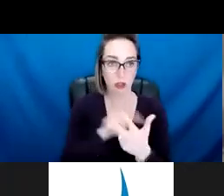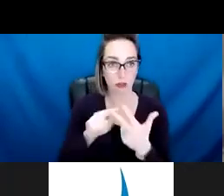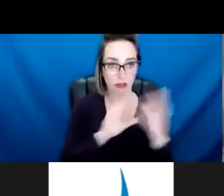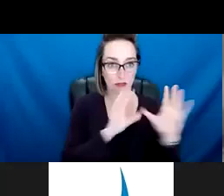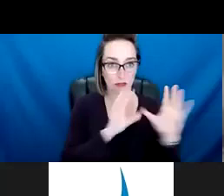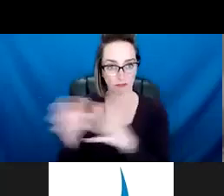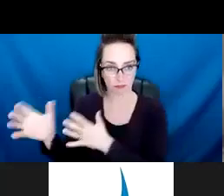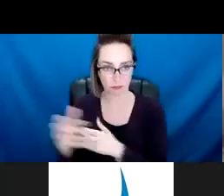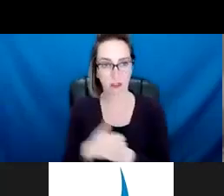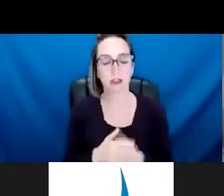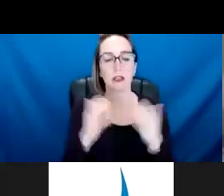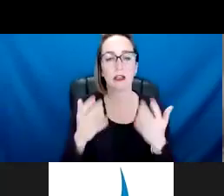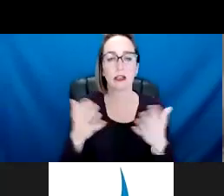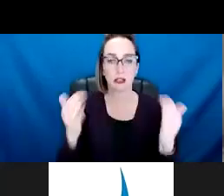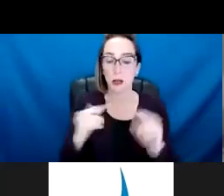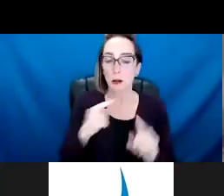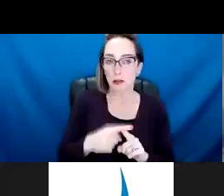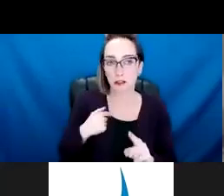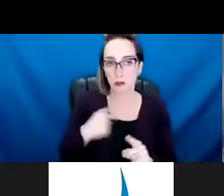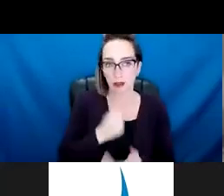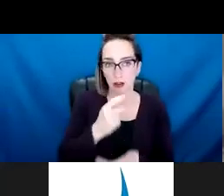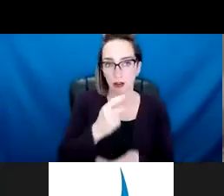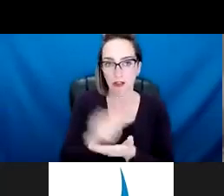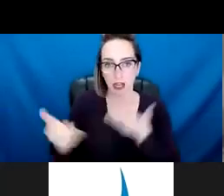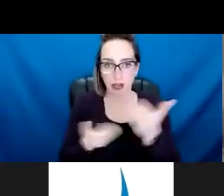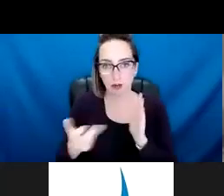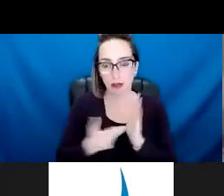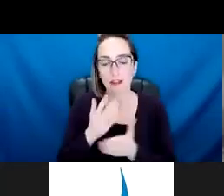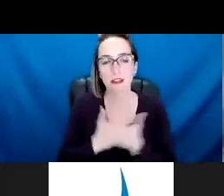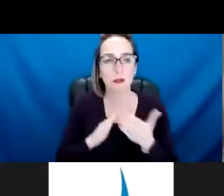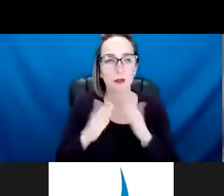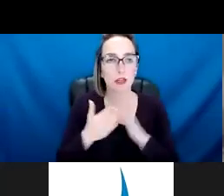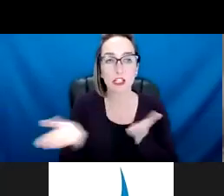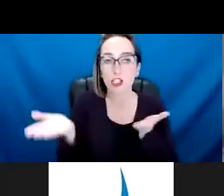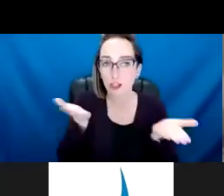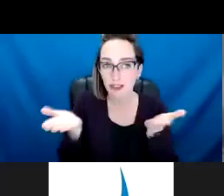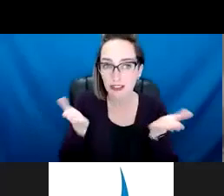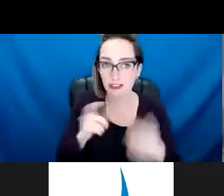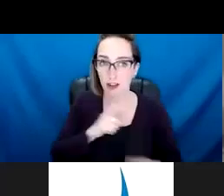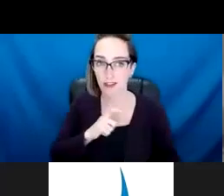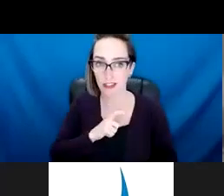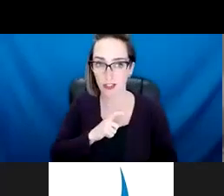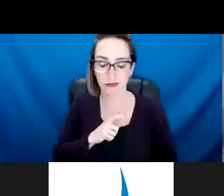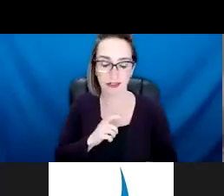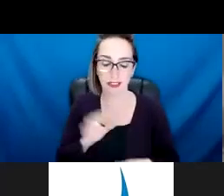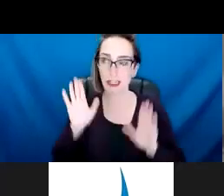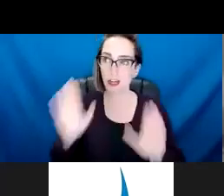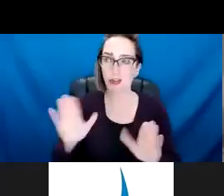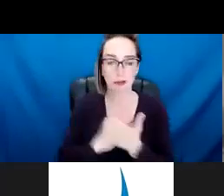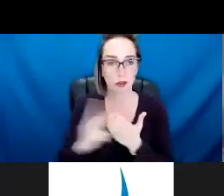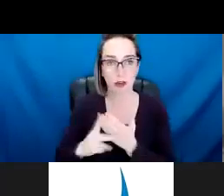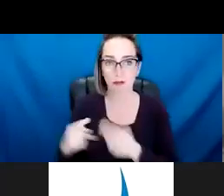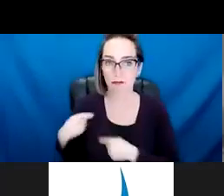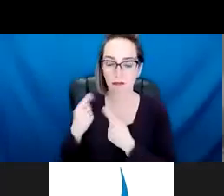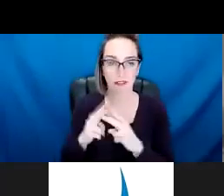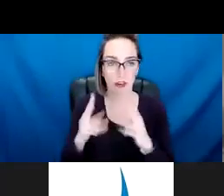been authorized to hire back some of our community service officers. This again has been a great program for us. It's been a very diverse